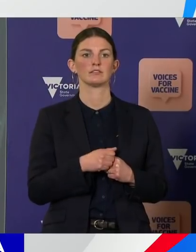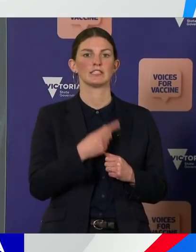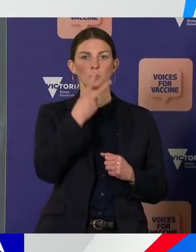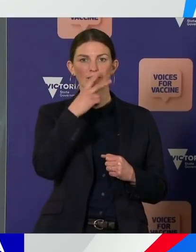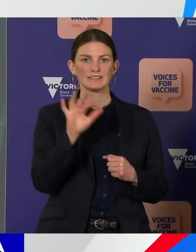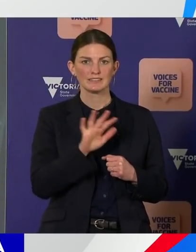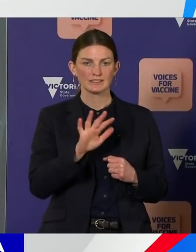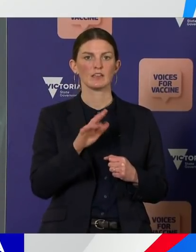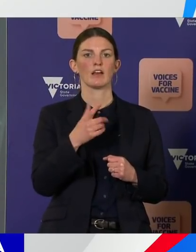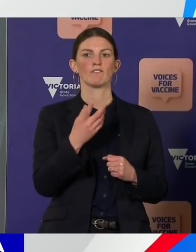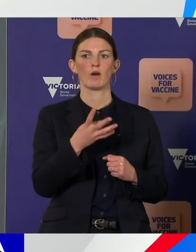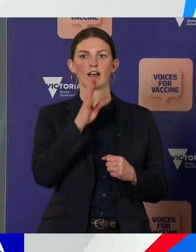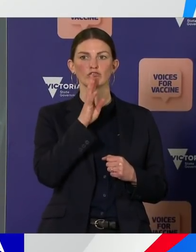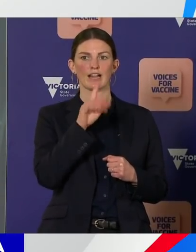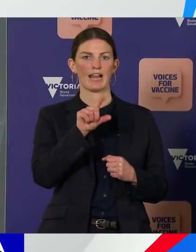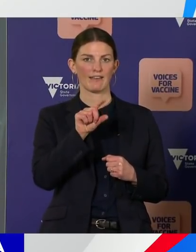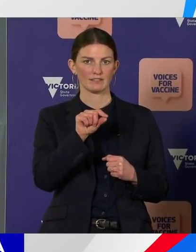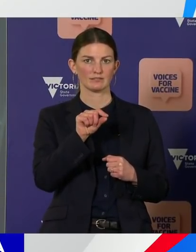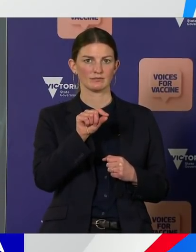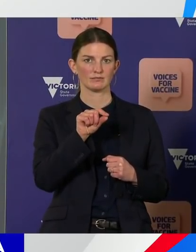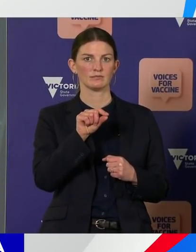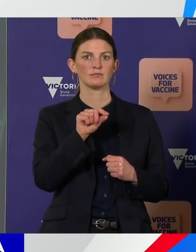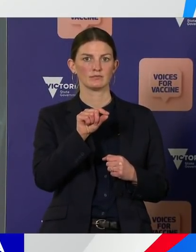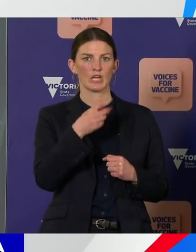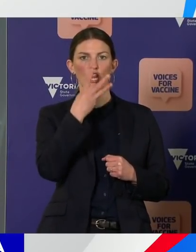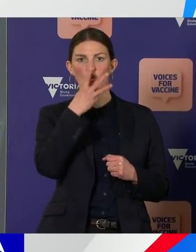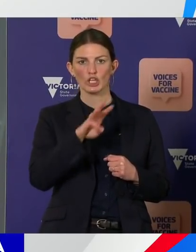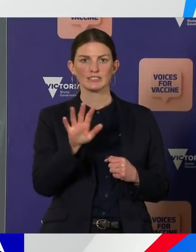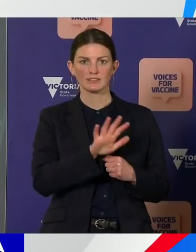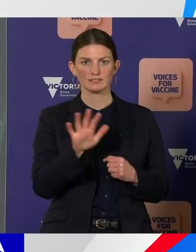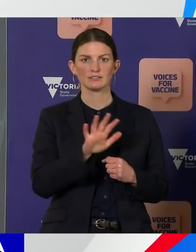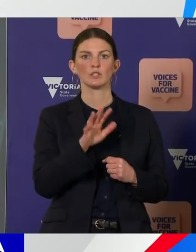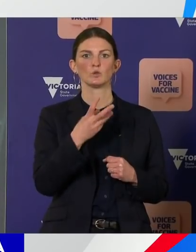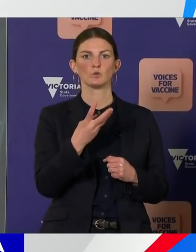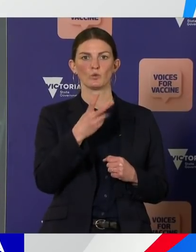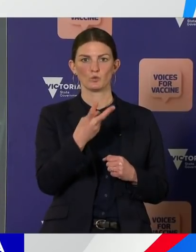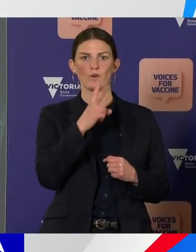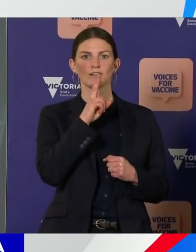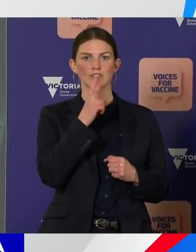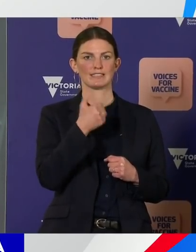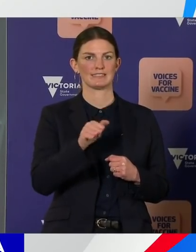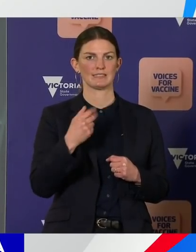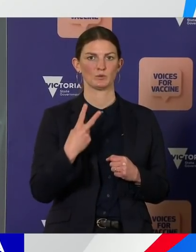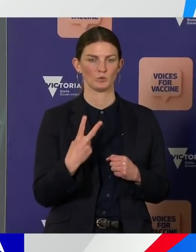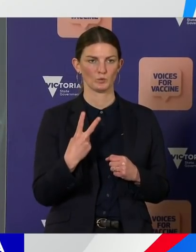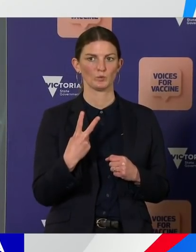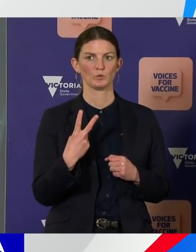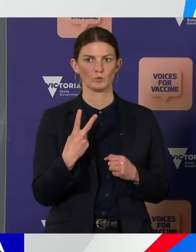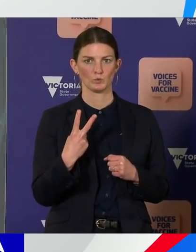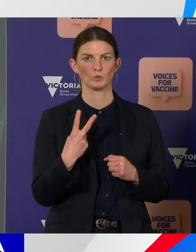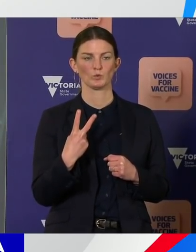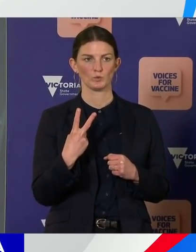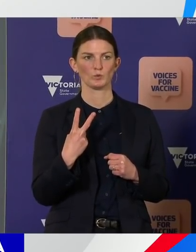20s and 262 aged in their 30s. And when you look at the number of